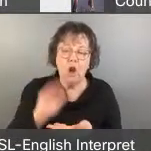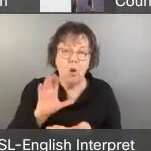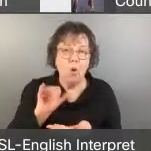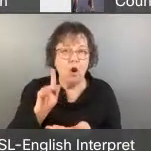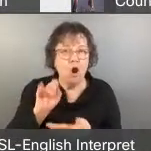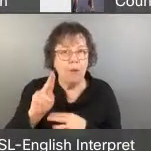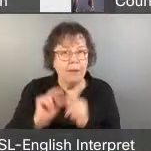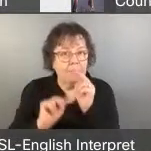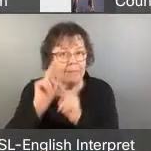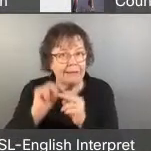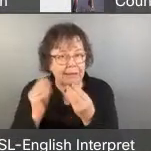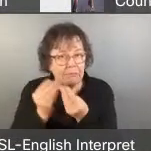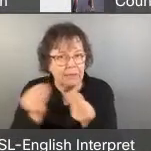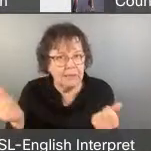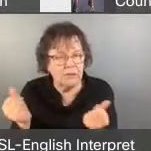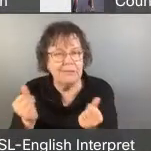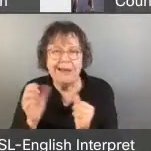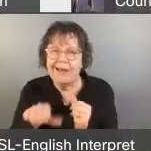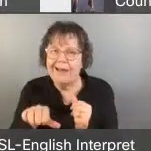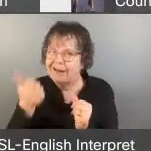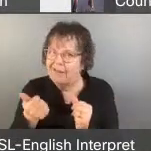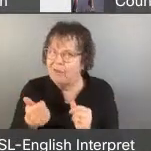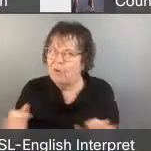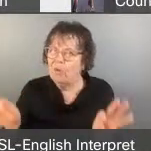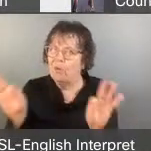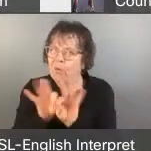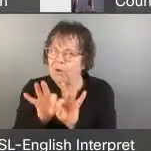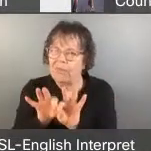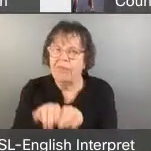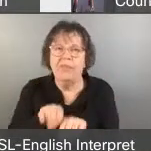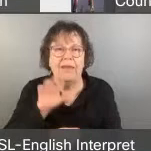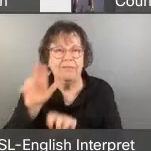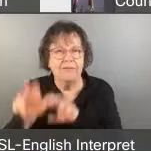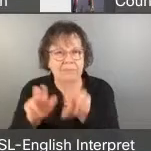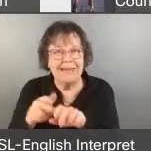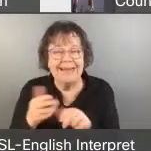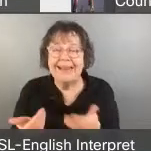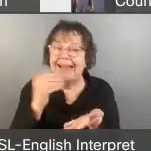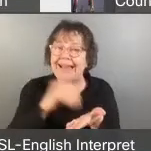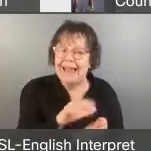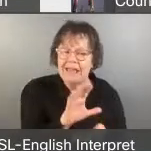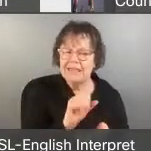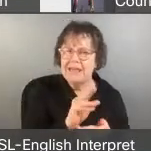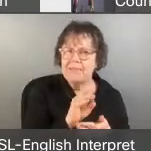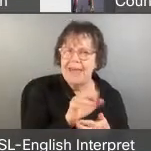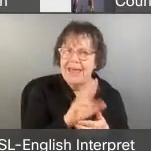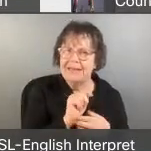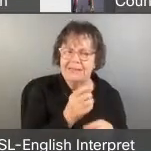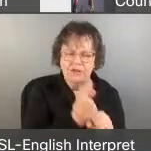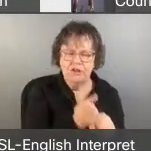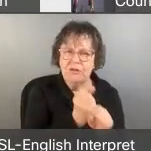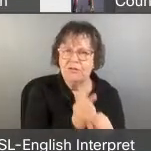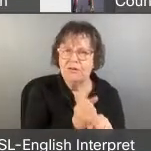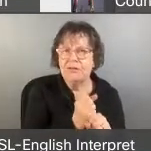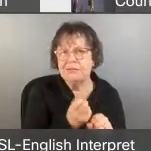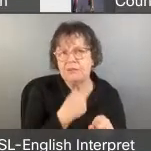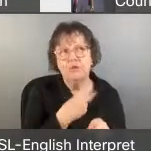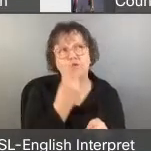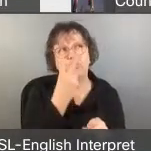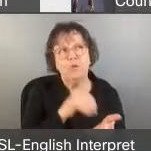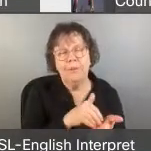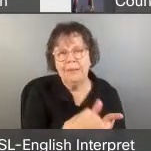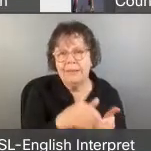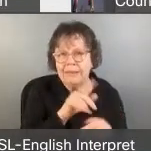would be another long term green investment. Globally, cement generated around 2.8 billion tons of CO2 in